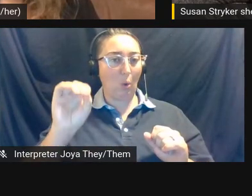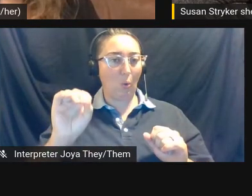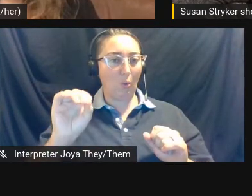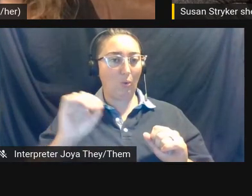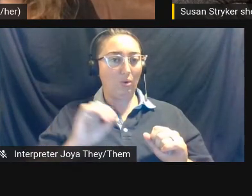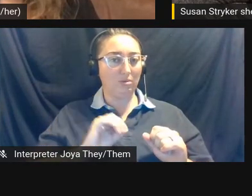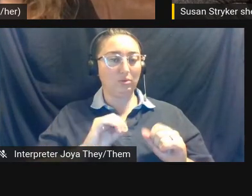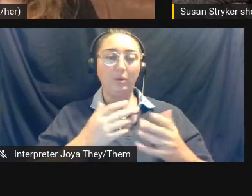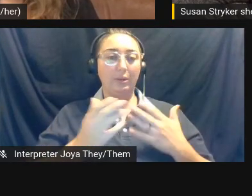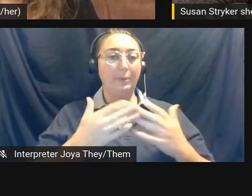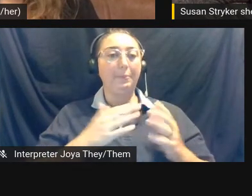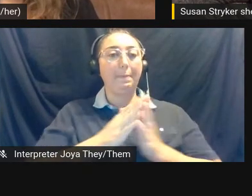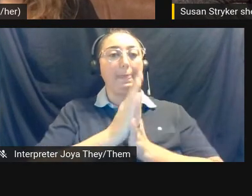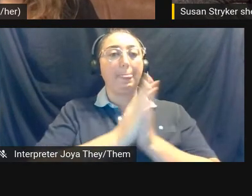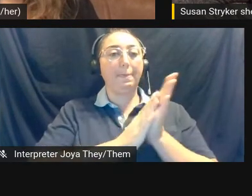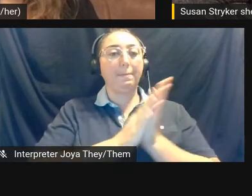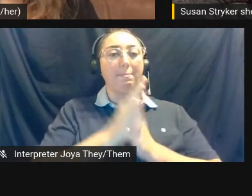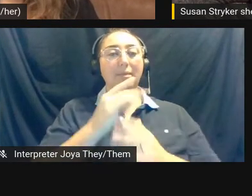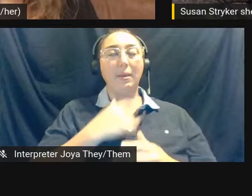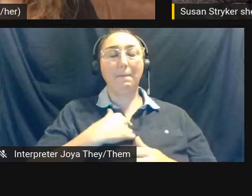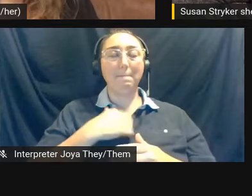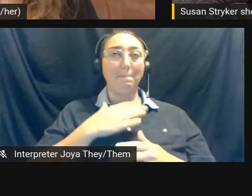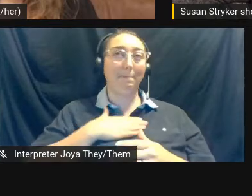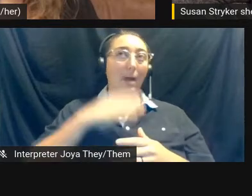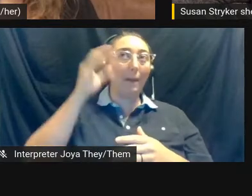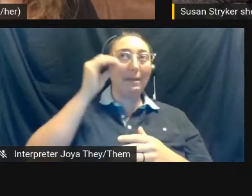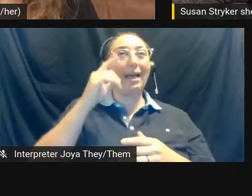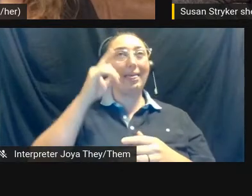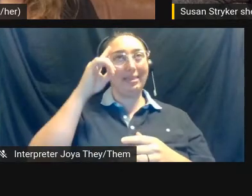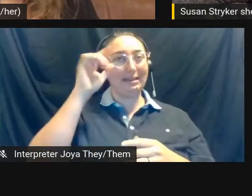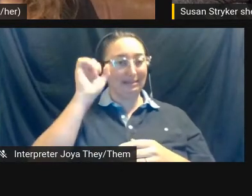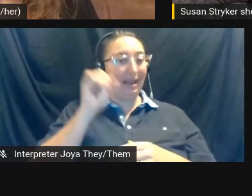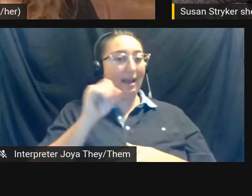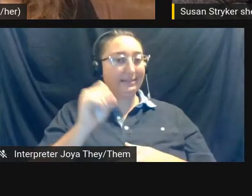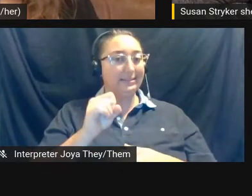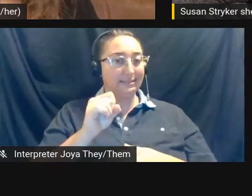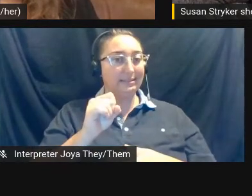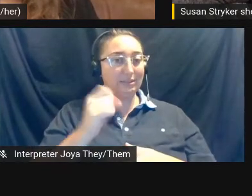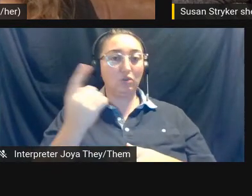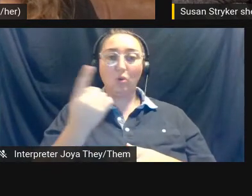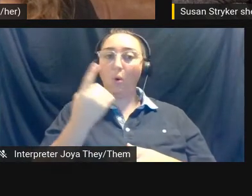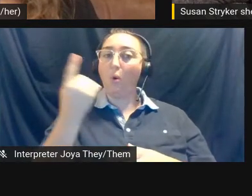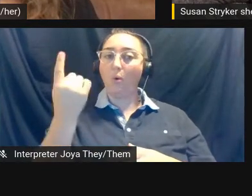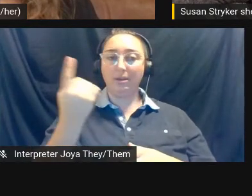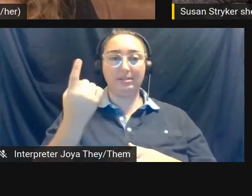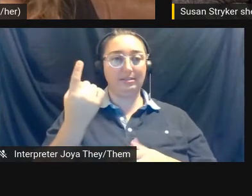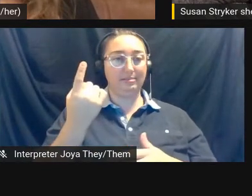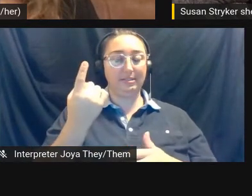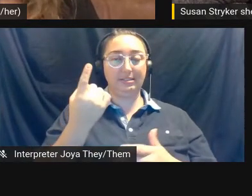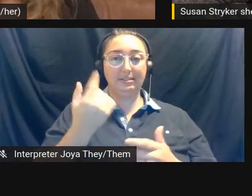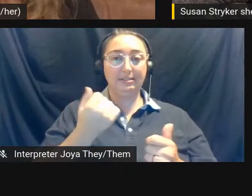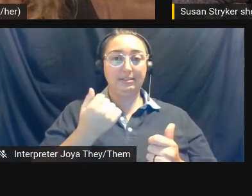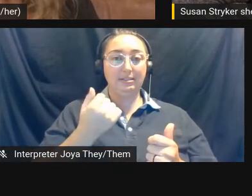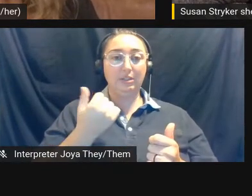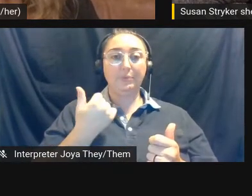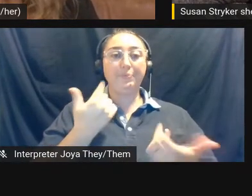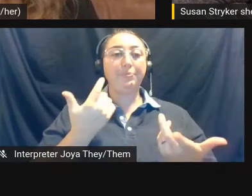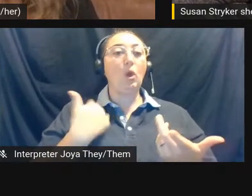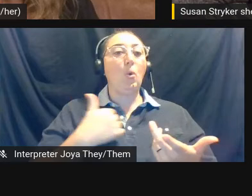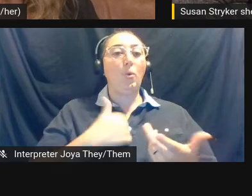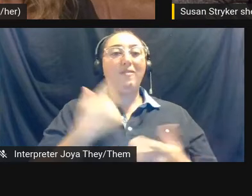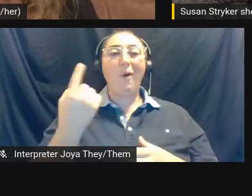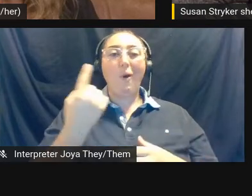I would say that I think, yes, to answer your question, yes, there has always been, we have always been